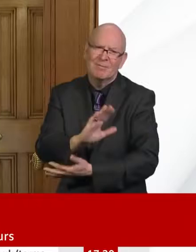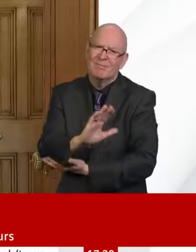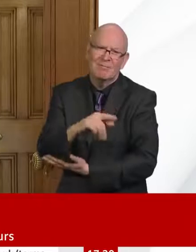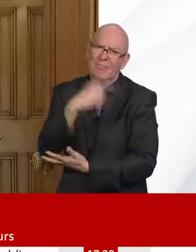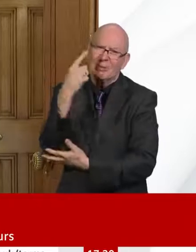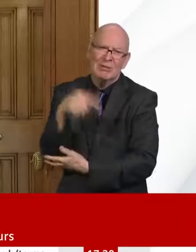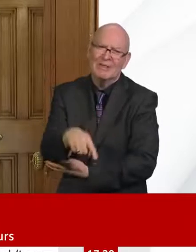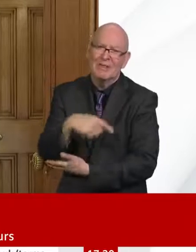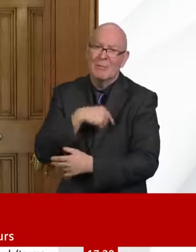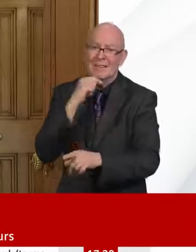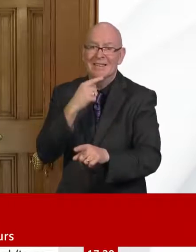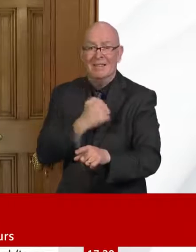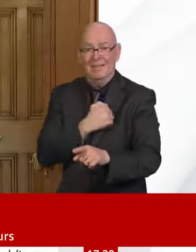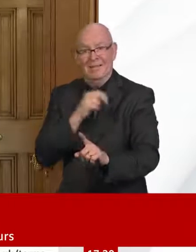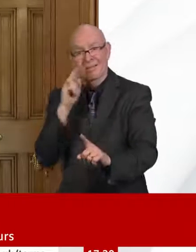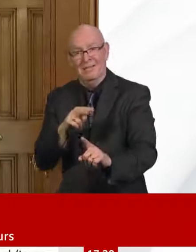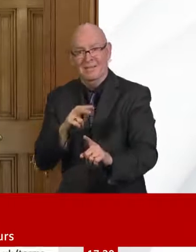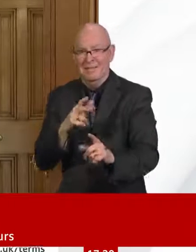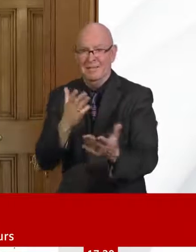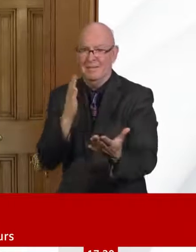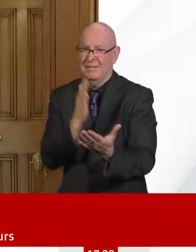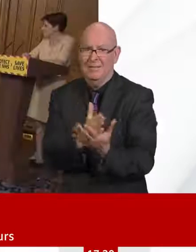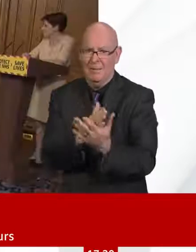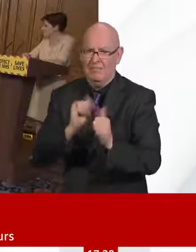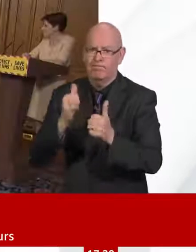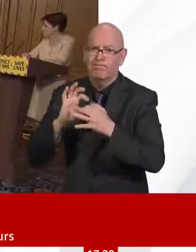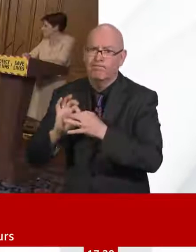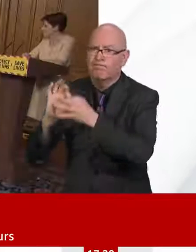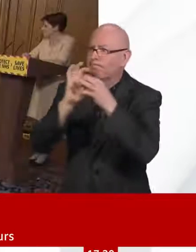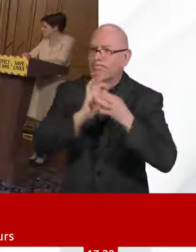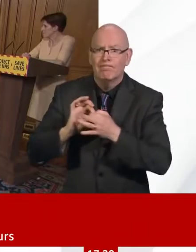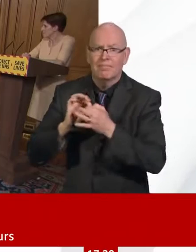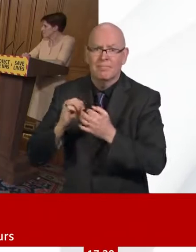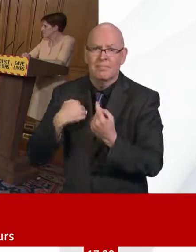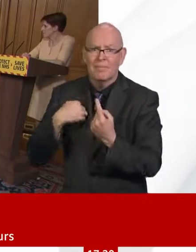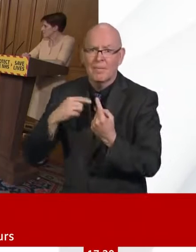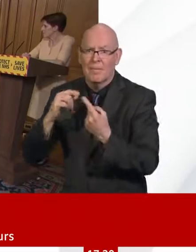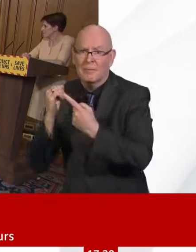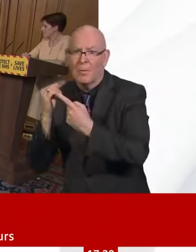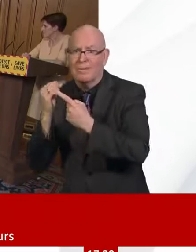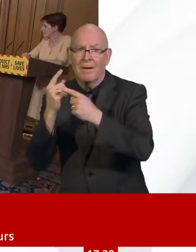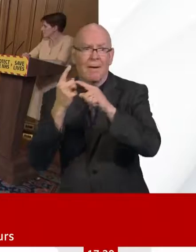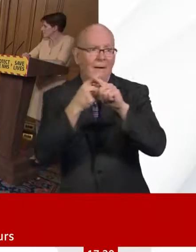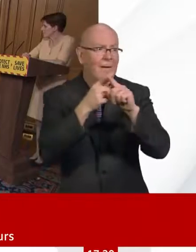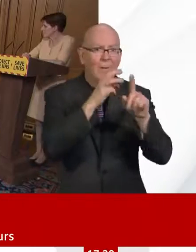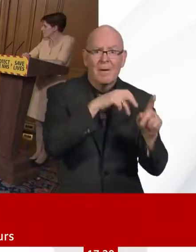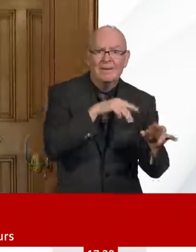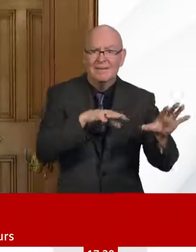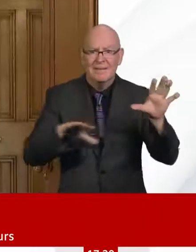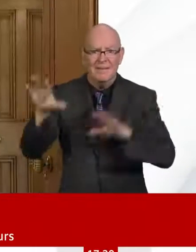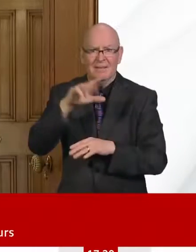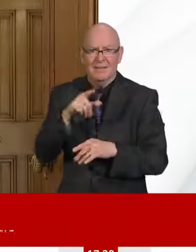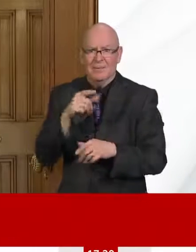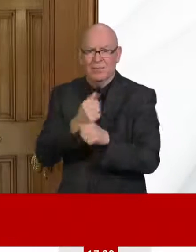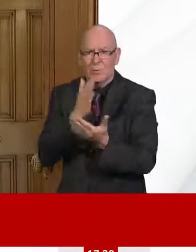contrary is actually happening. In fact, as Steve and Yvonne will elaborate on a minute, there's been incredibly close collaboration between our four nations in